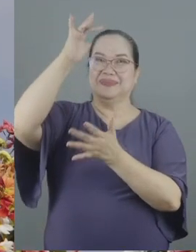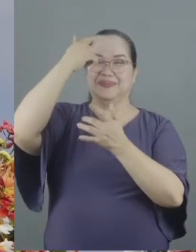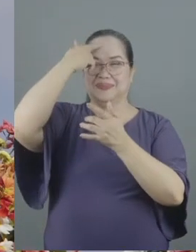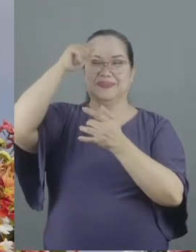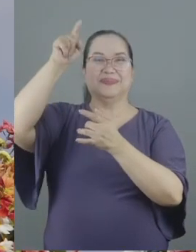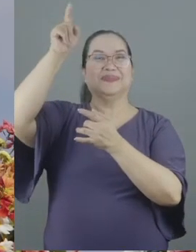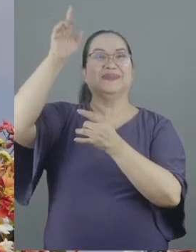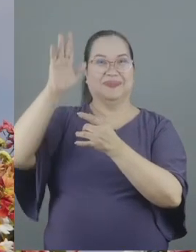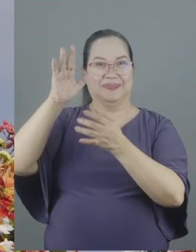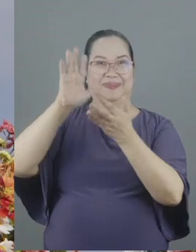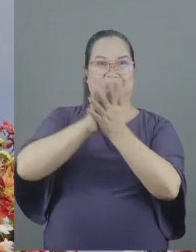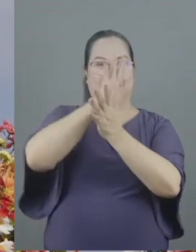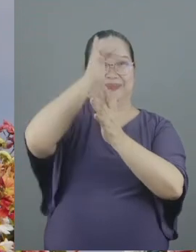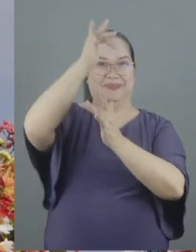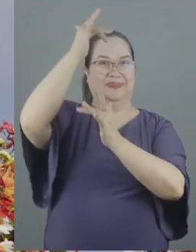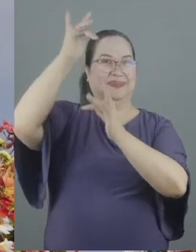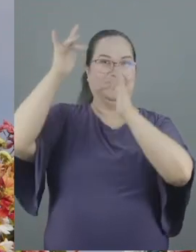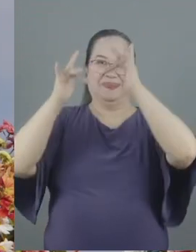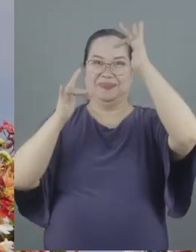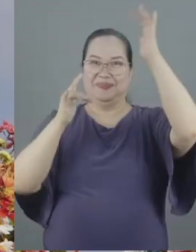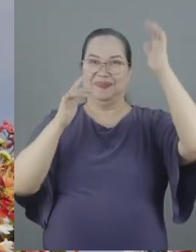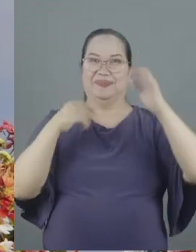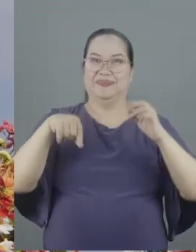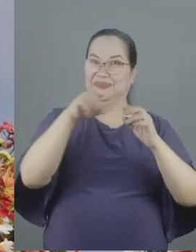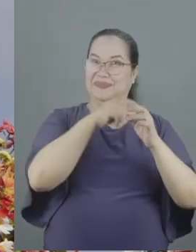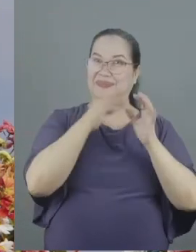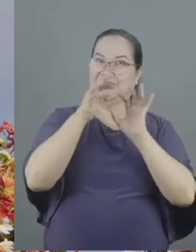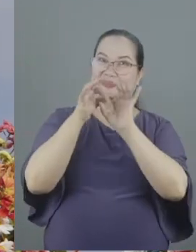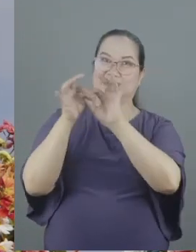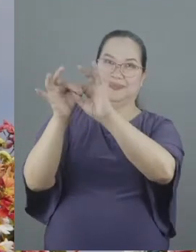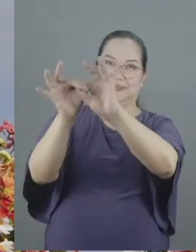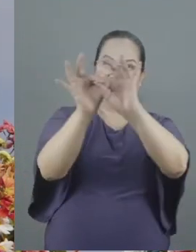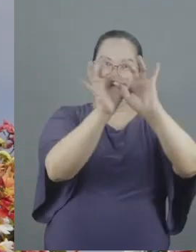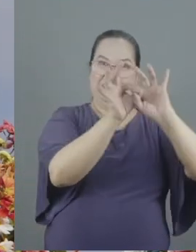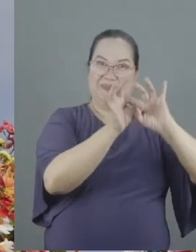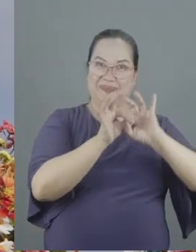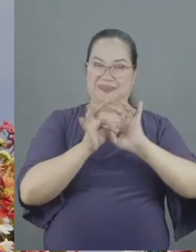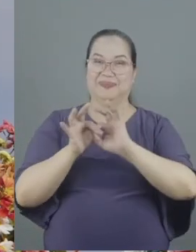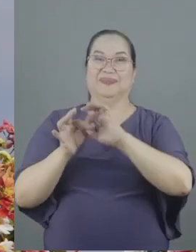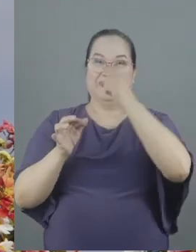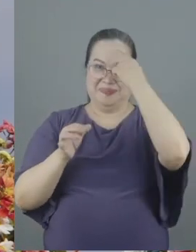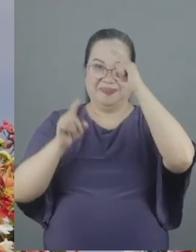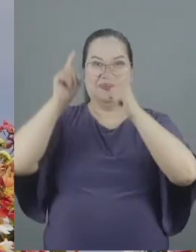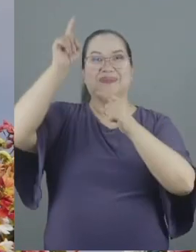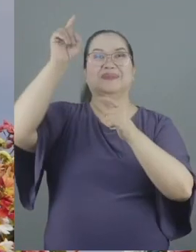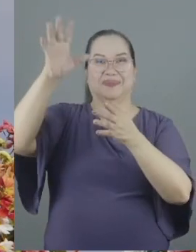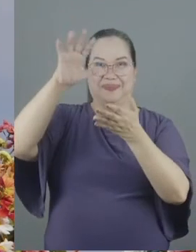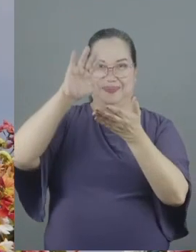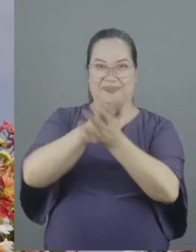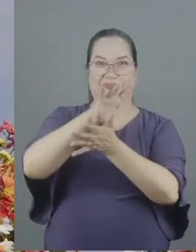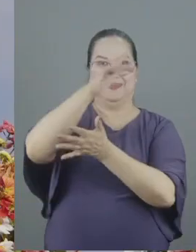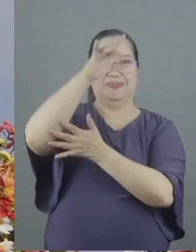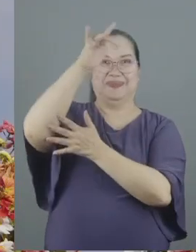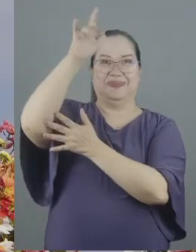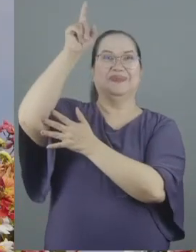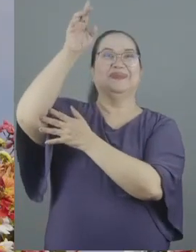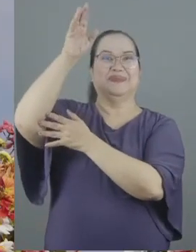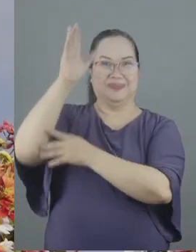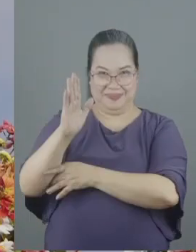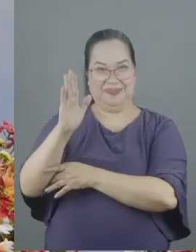of God therefore we can be one with one another for the glory of God